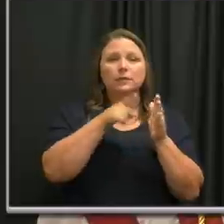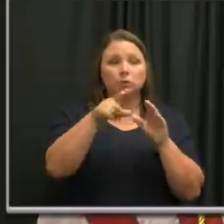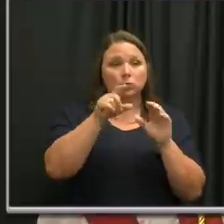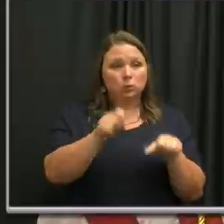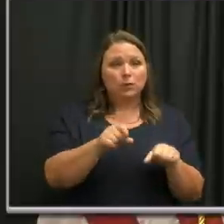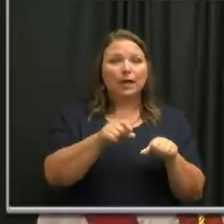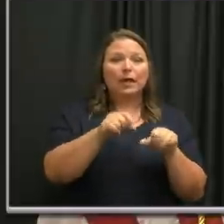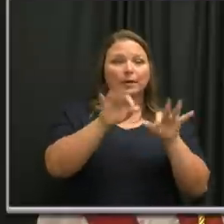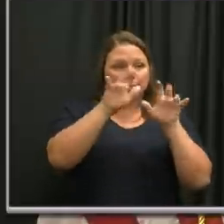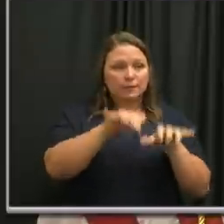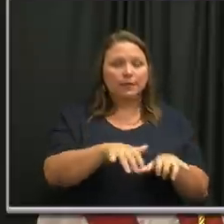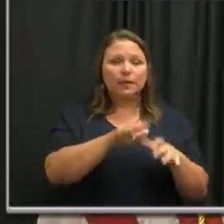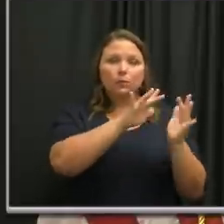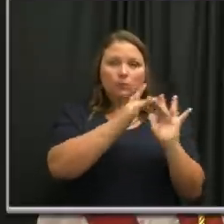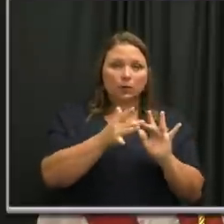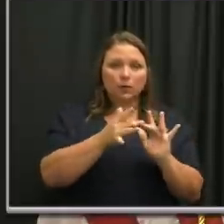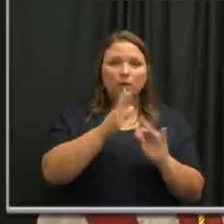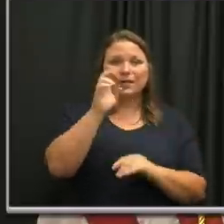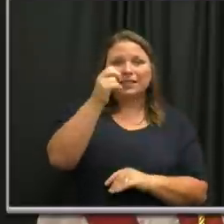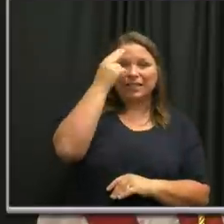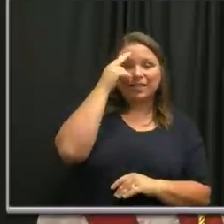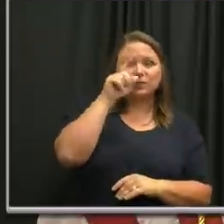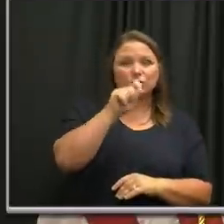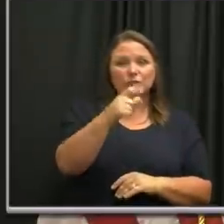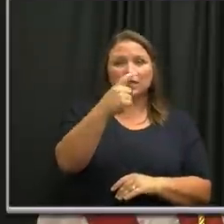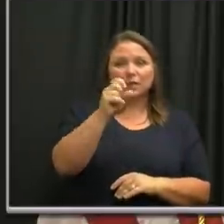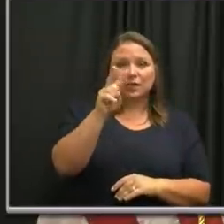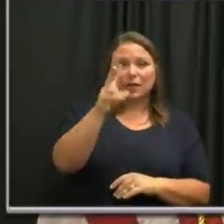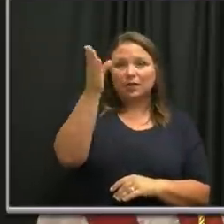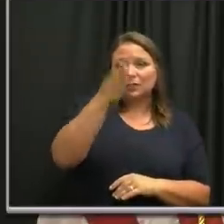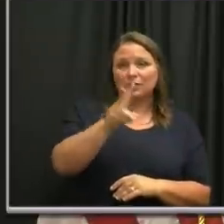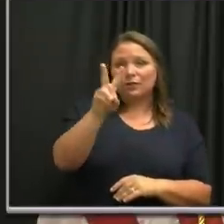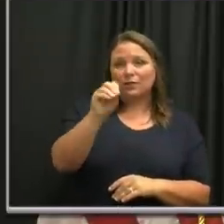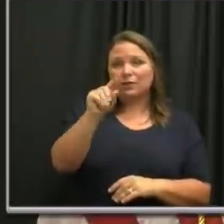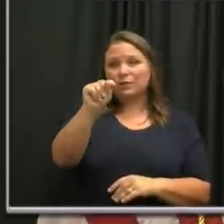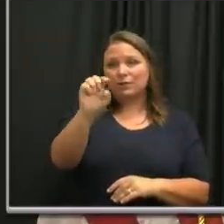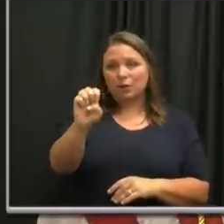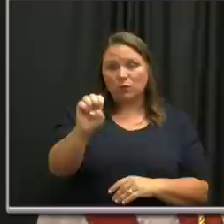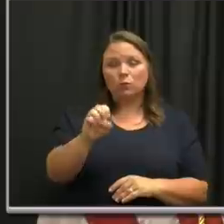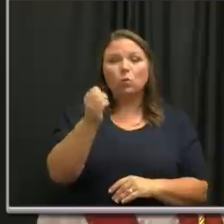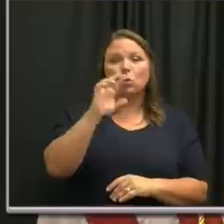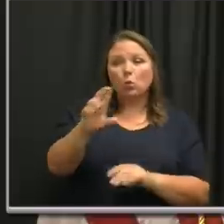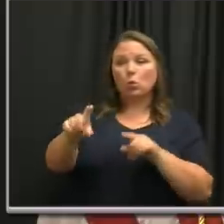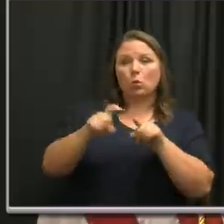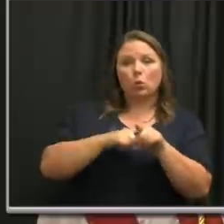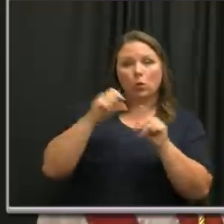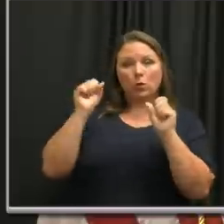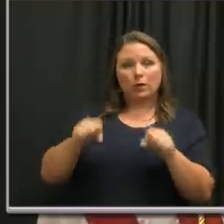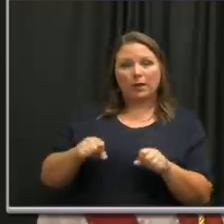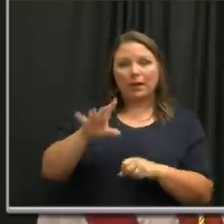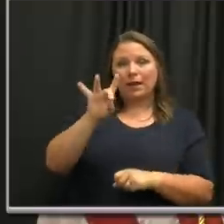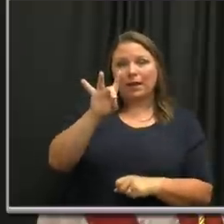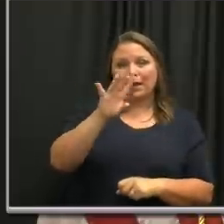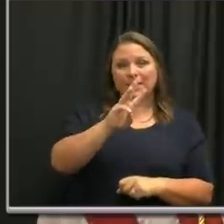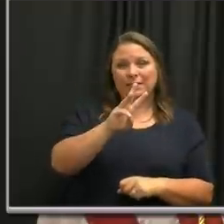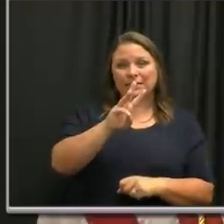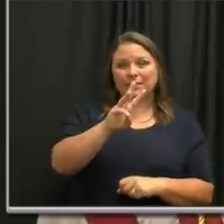request at our website, Nashville.gov forward slash vote. Or give us a call at